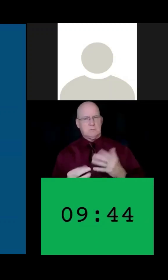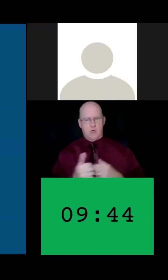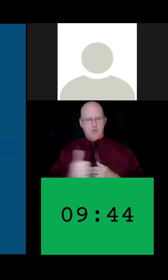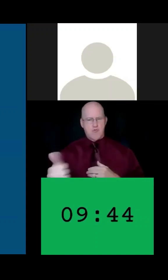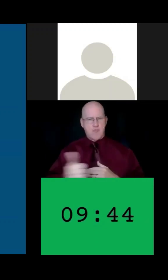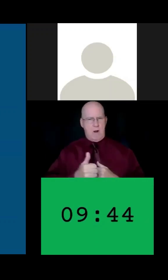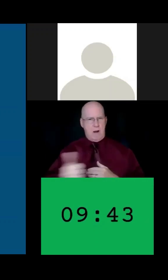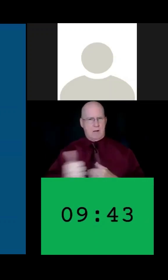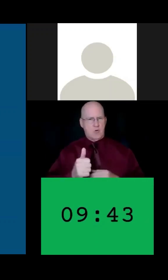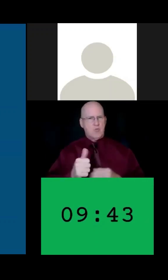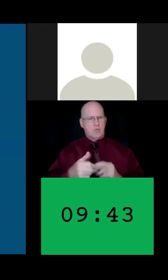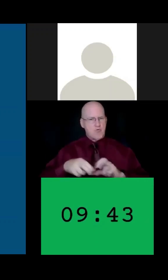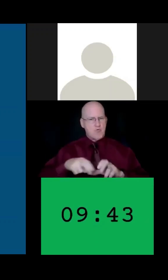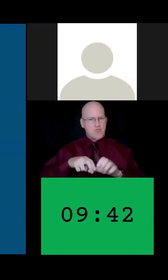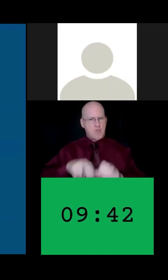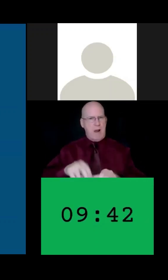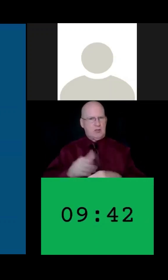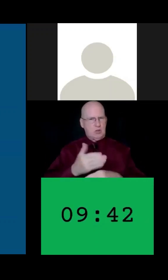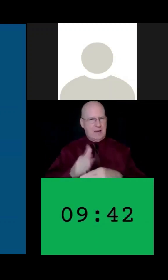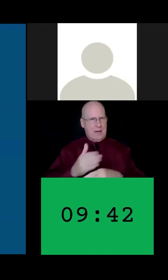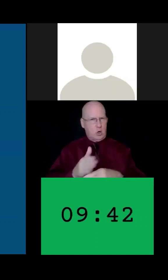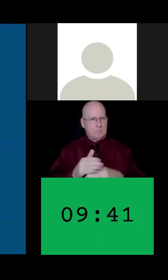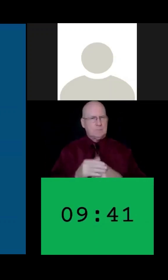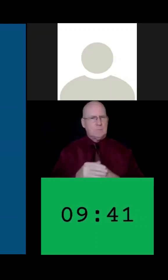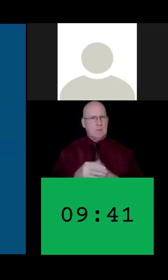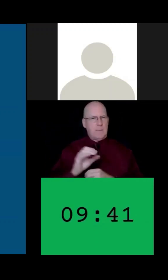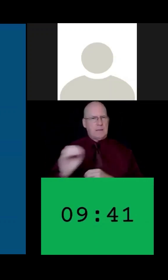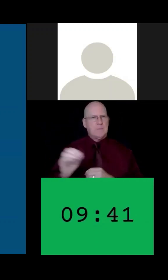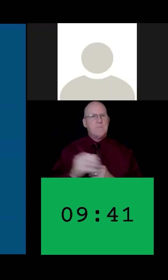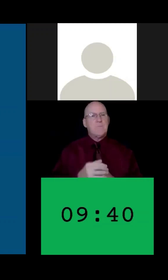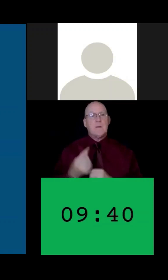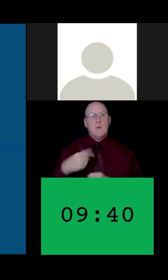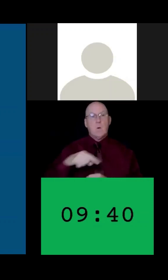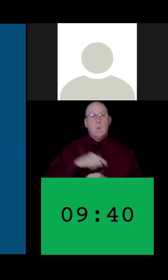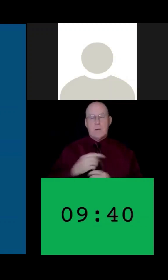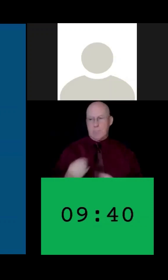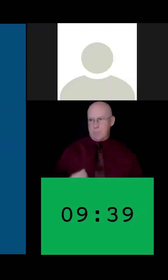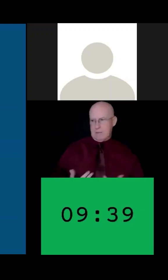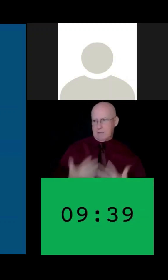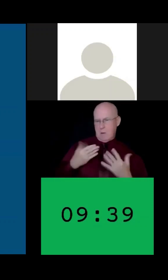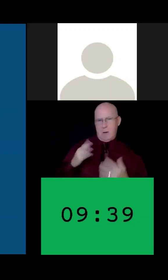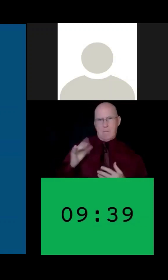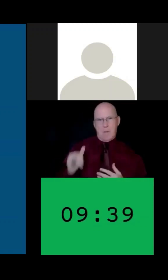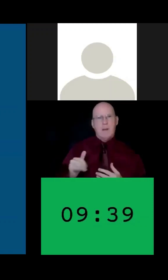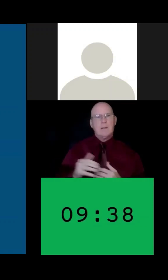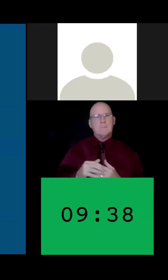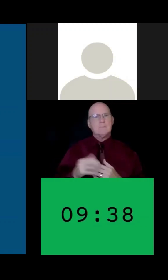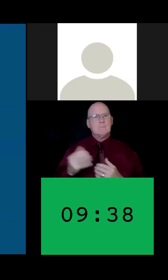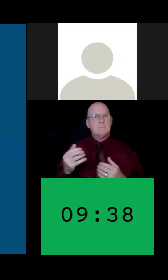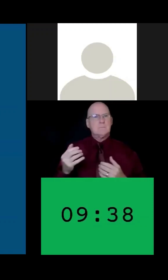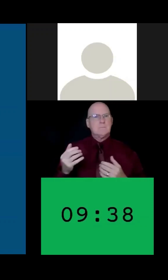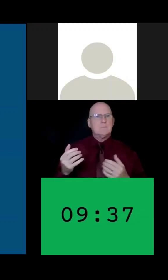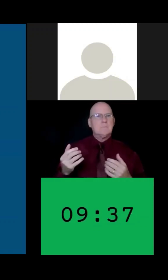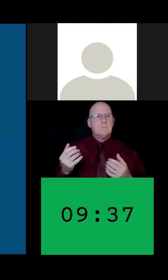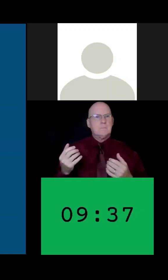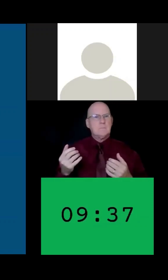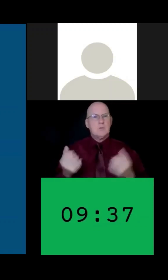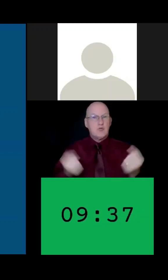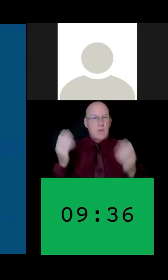the rideshare space. And our story is that we are inspired by drivers in our